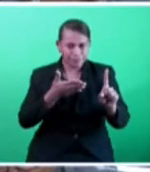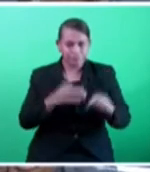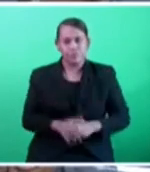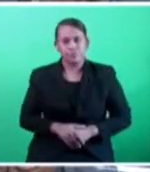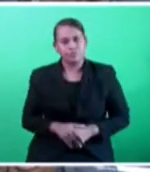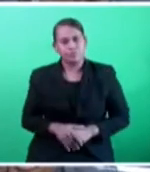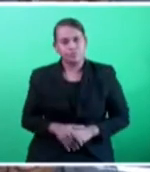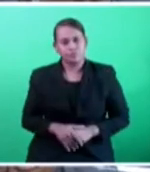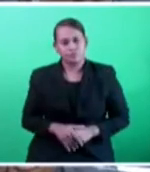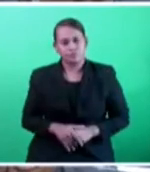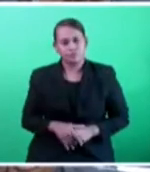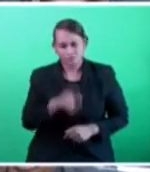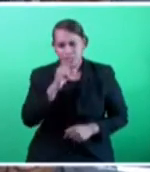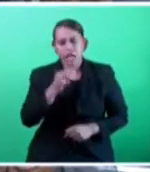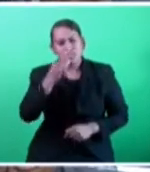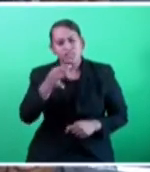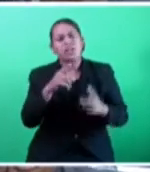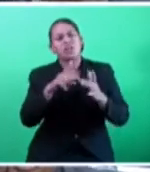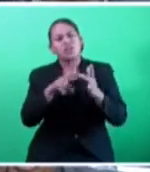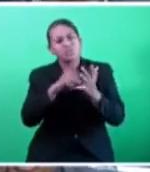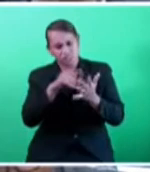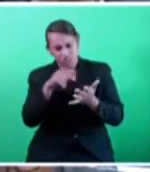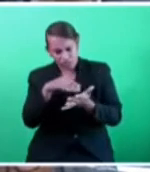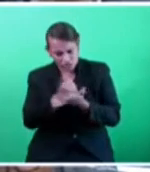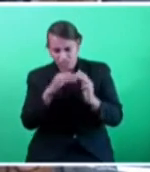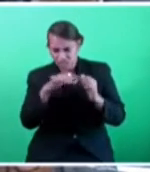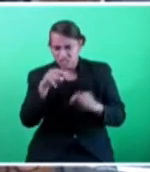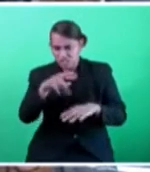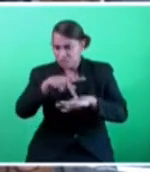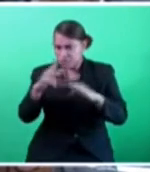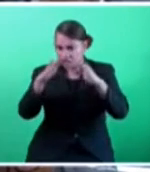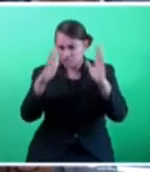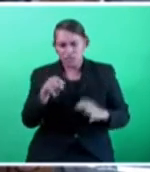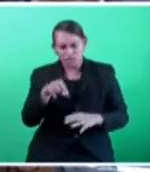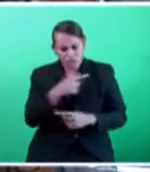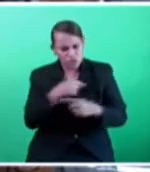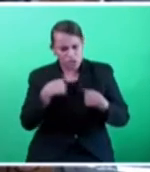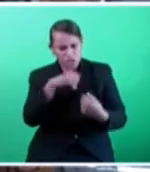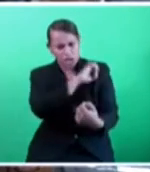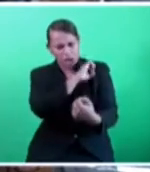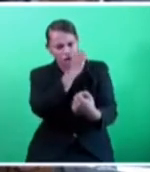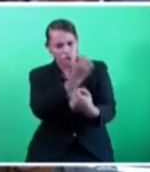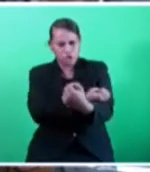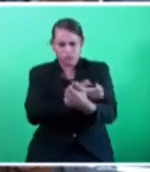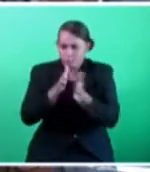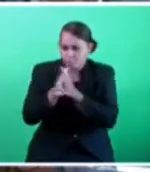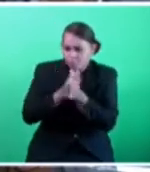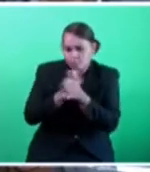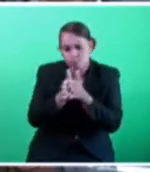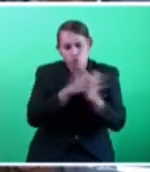I can assure this house that we have got very energetic youths on our youth council